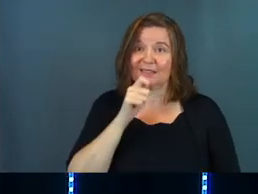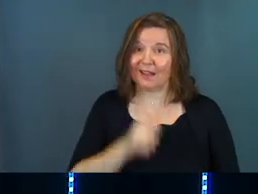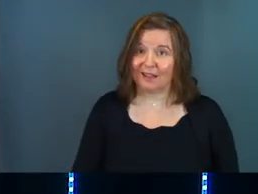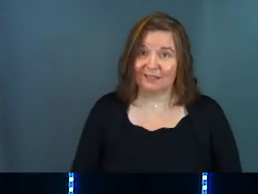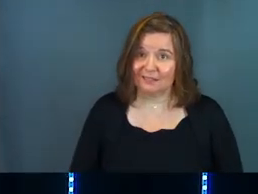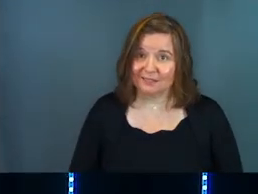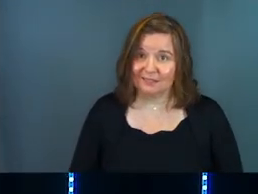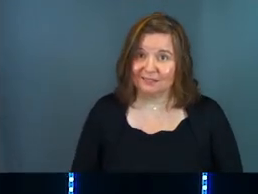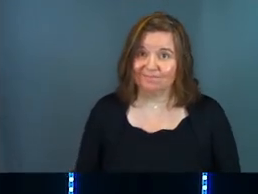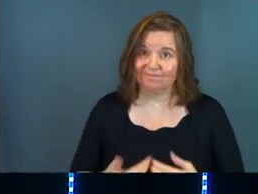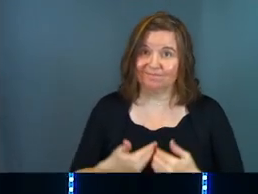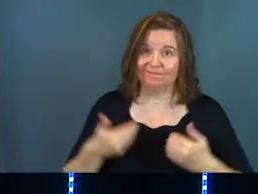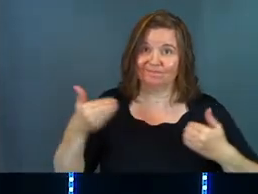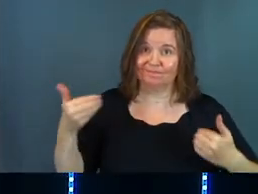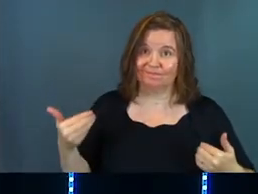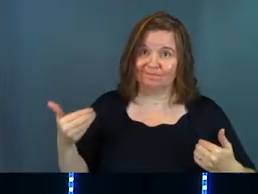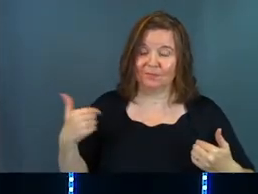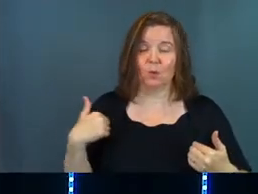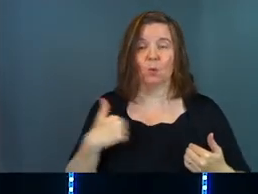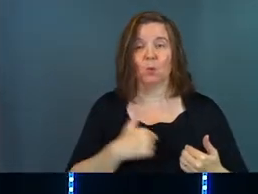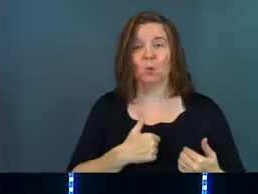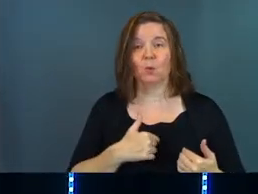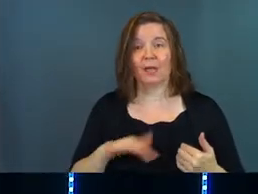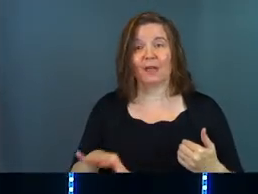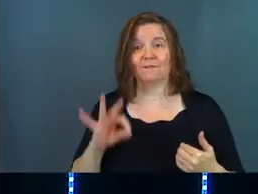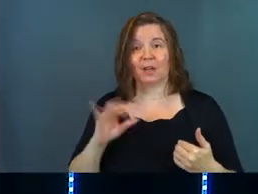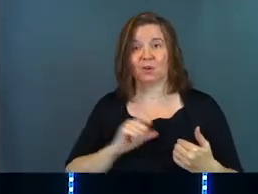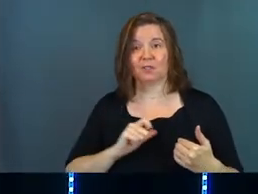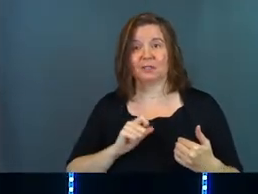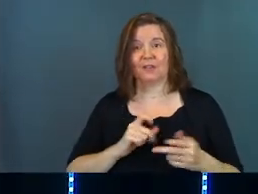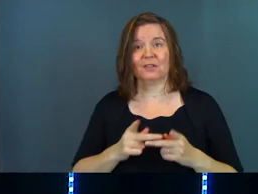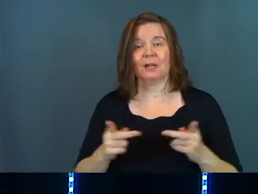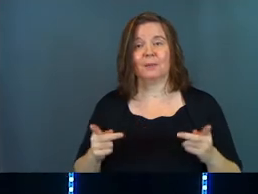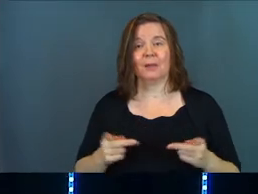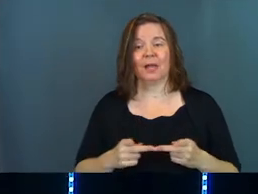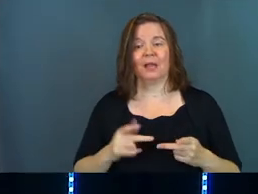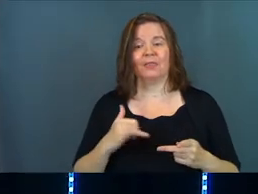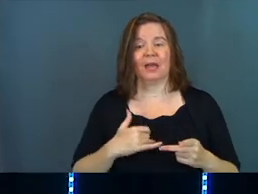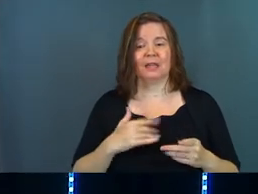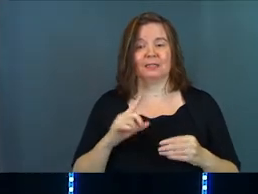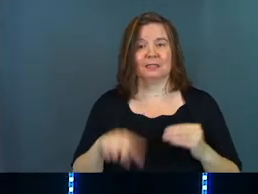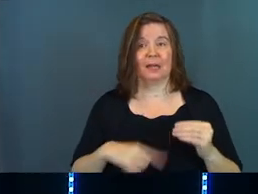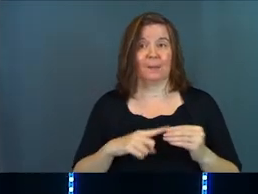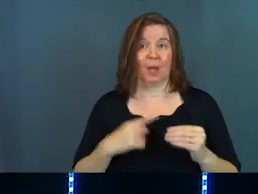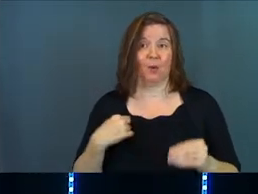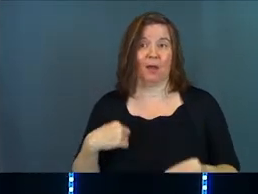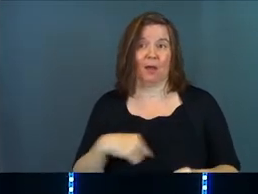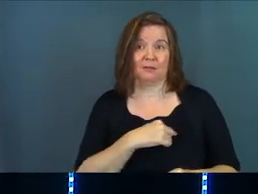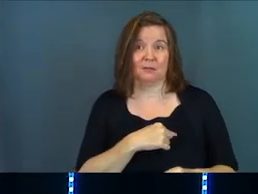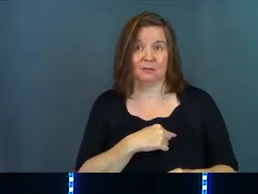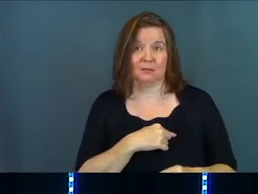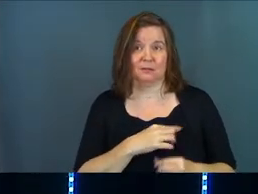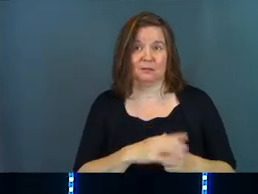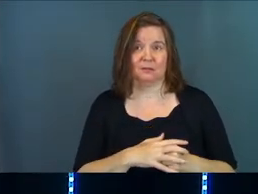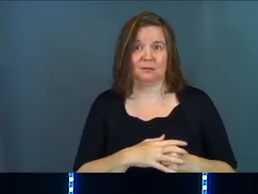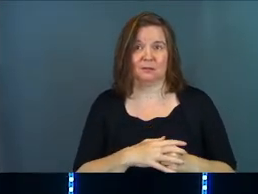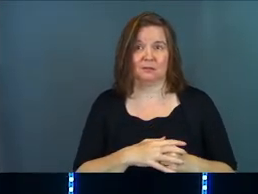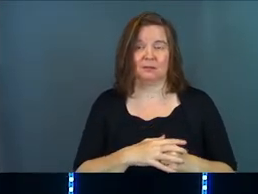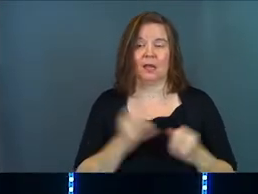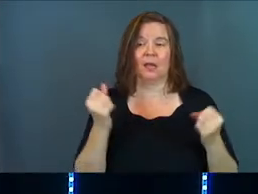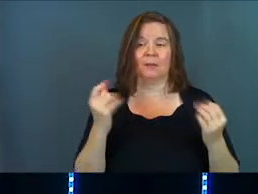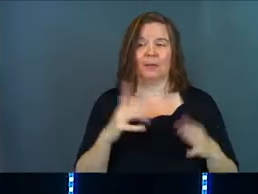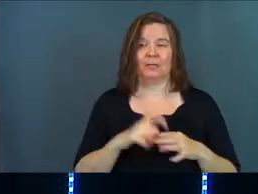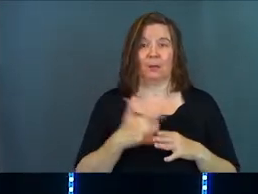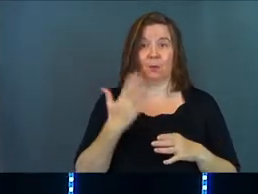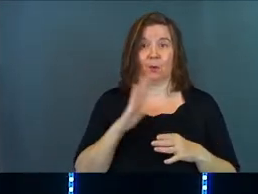not. We have found ourselves in a place that is about us. And